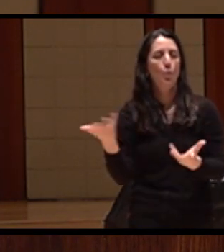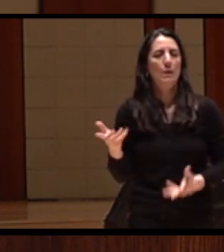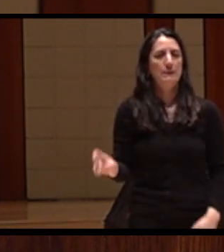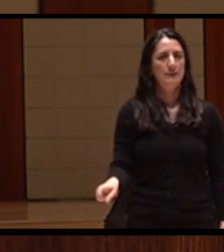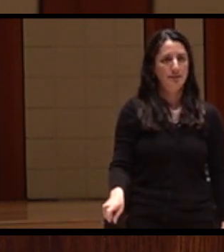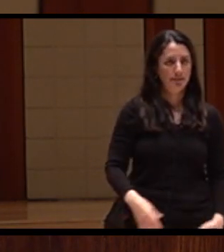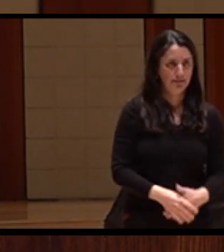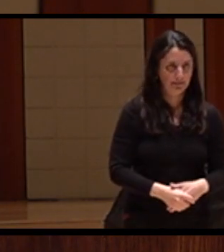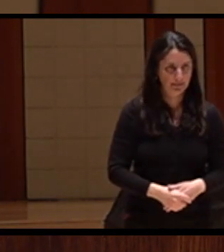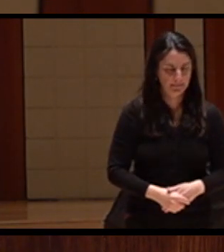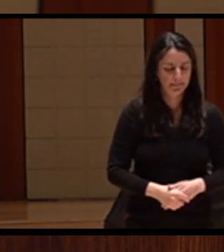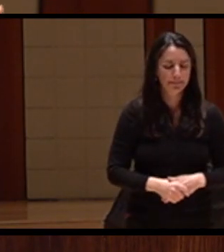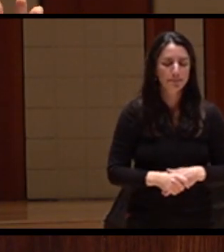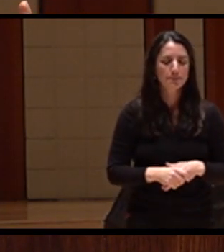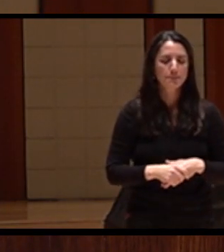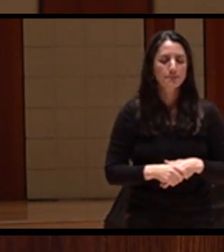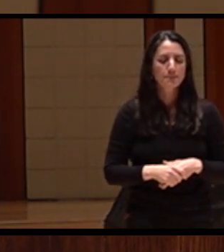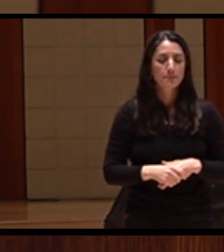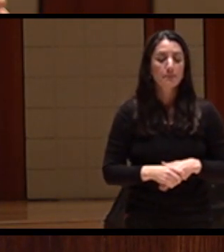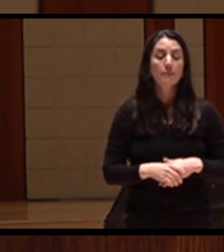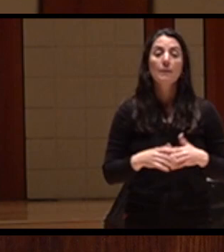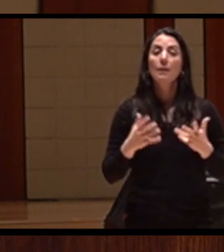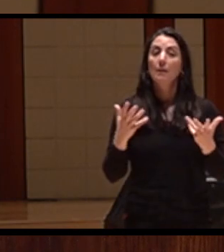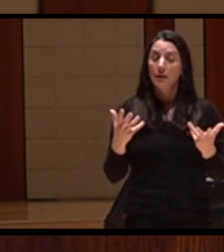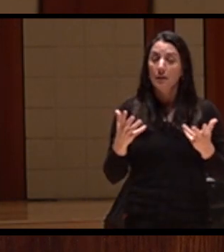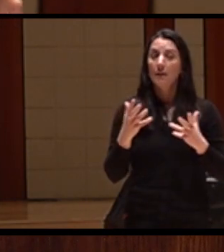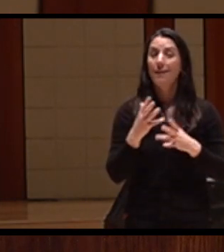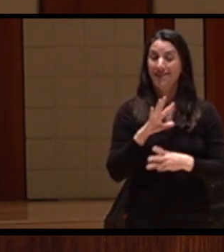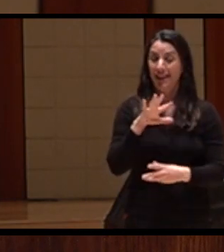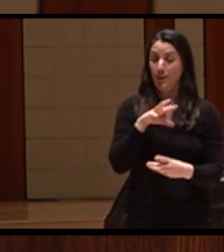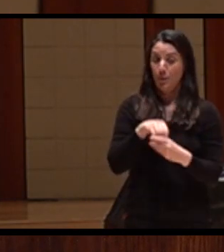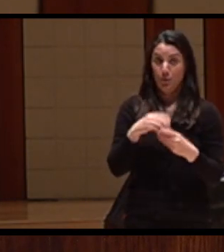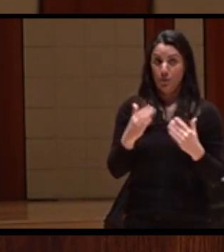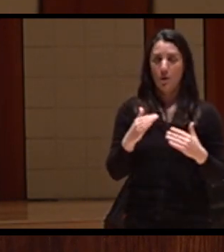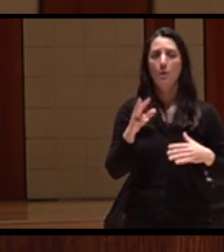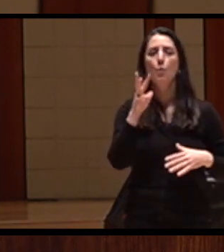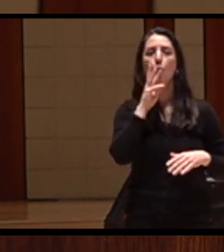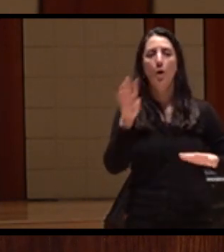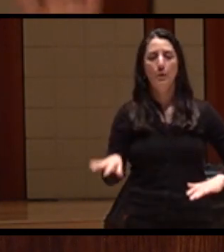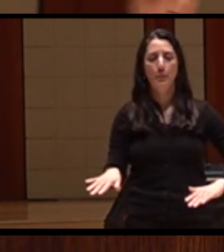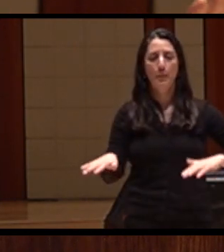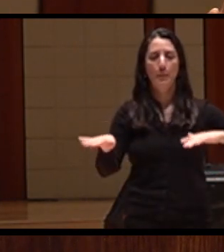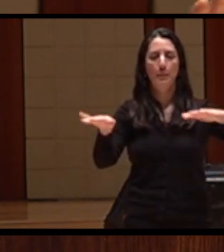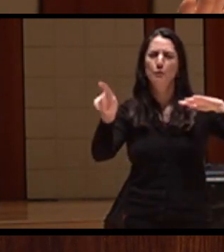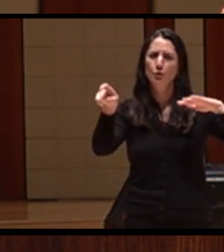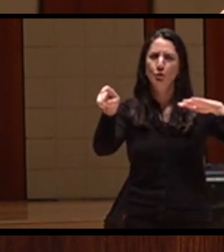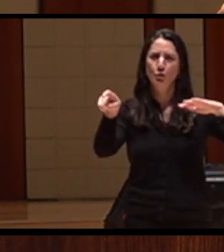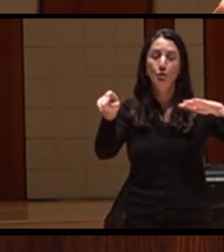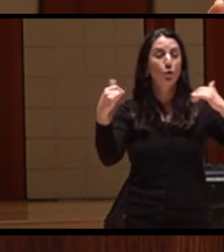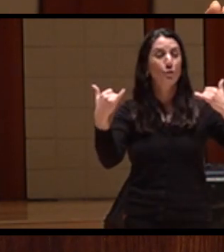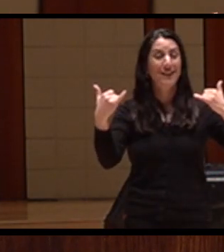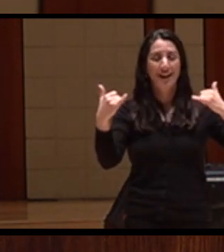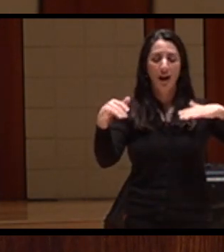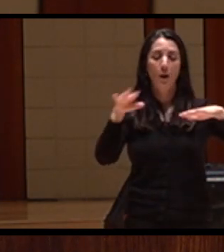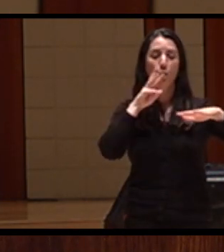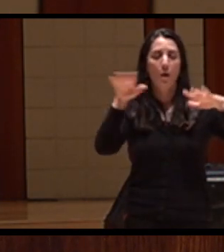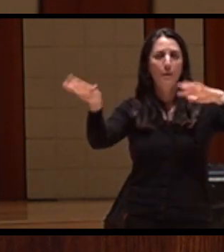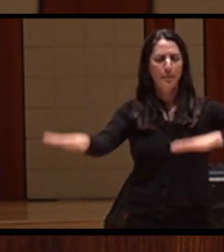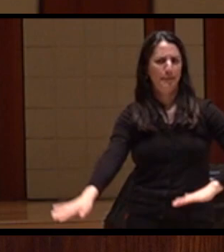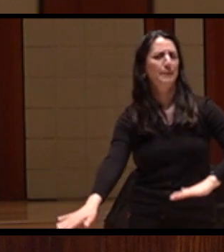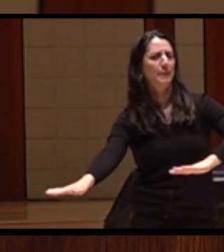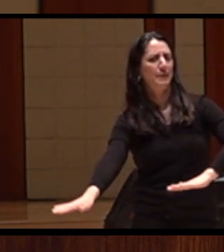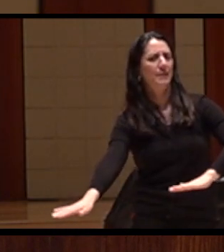natural hydrograph. Right now, the flows on the river are set to benefit ag, and then whatever